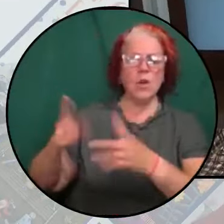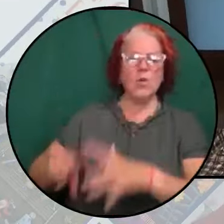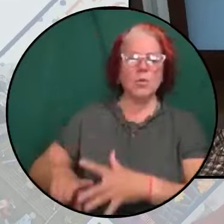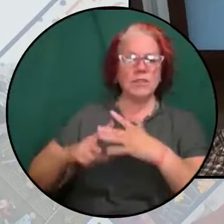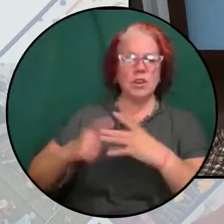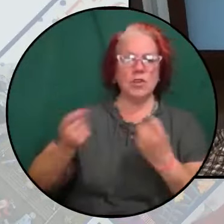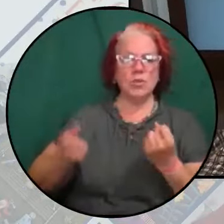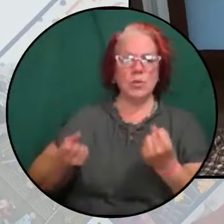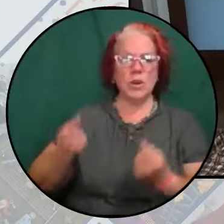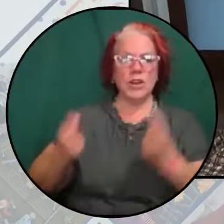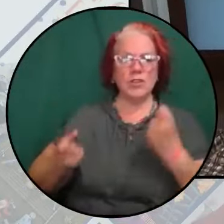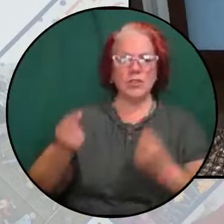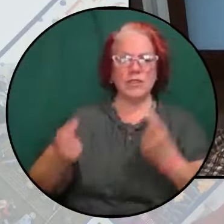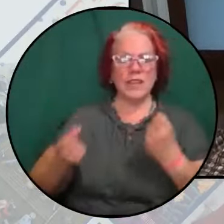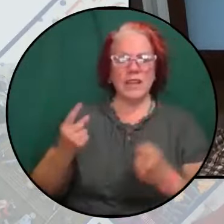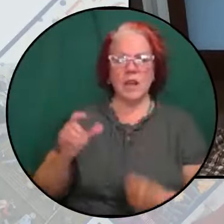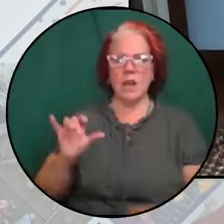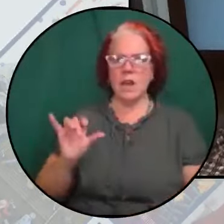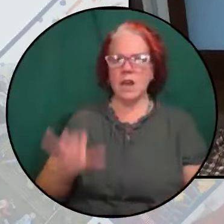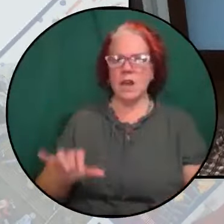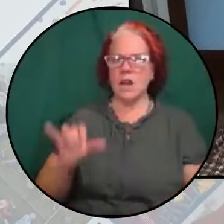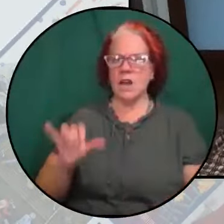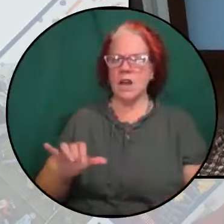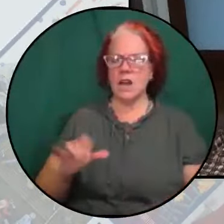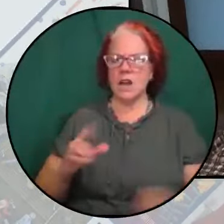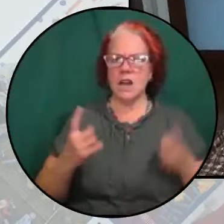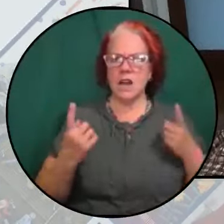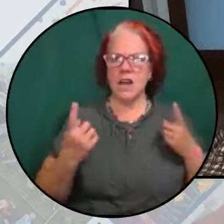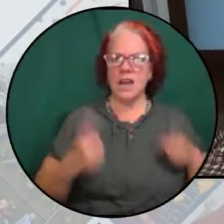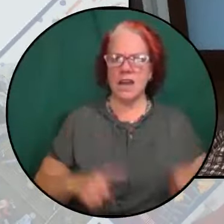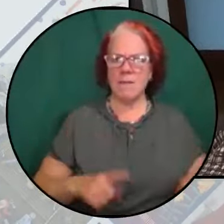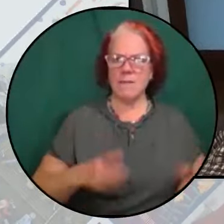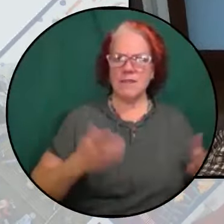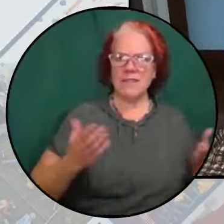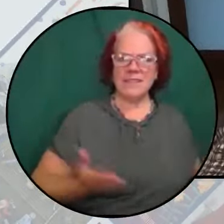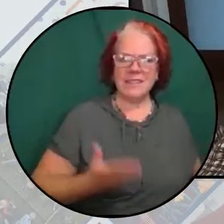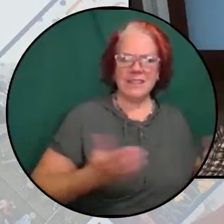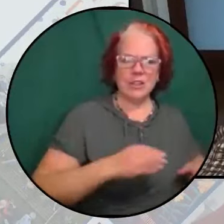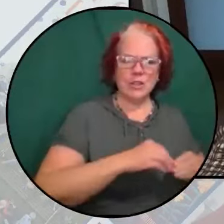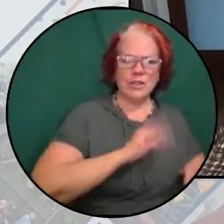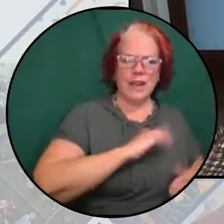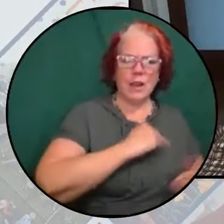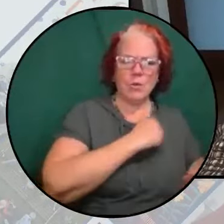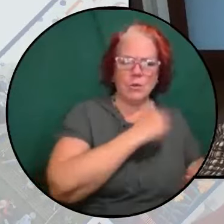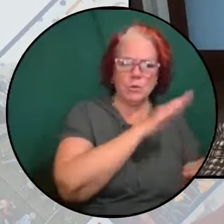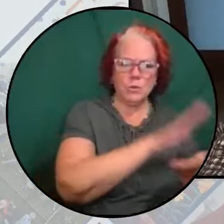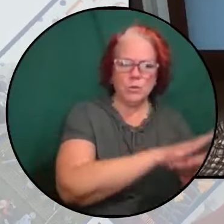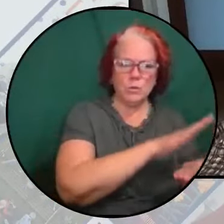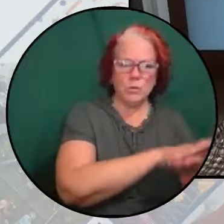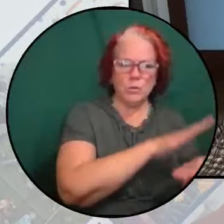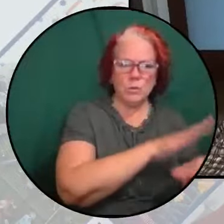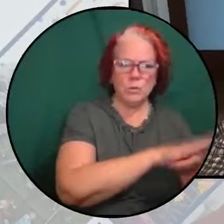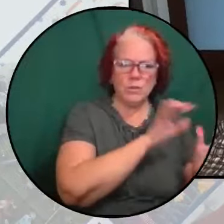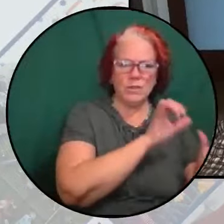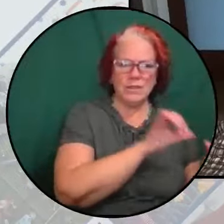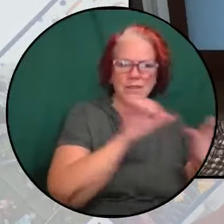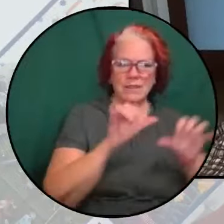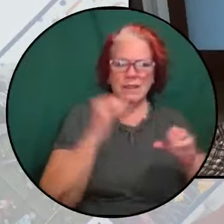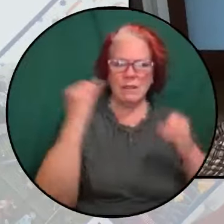happen so many years ago in our schools. now we see